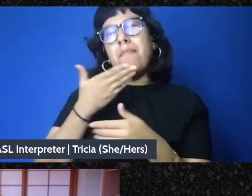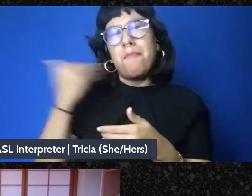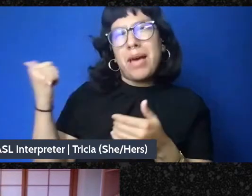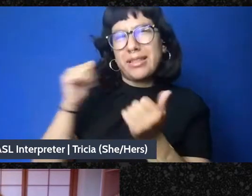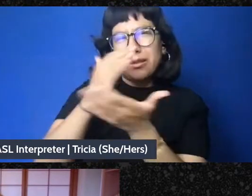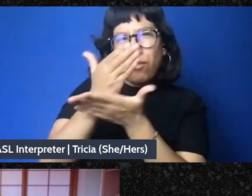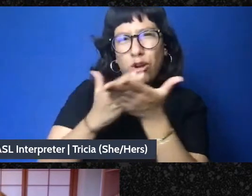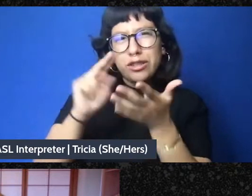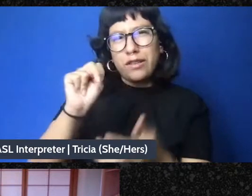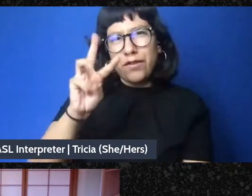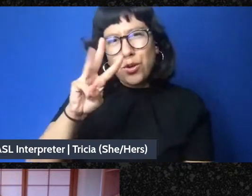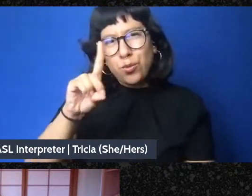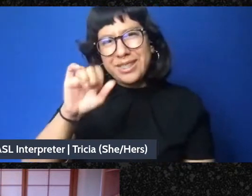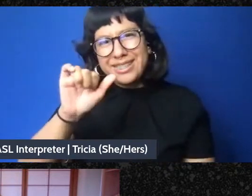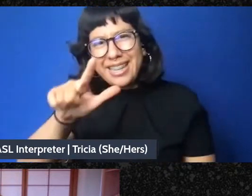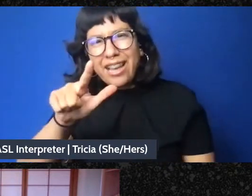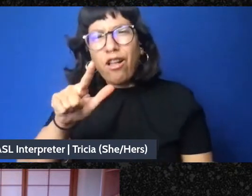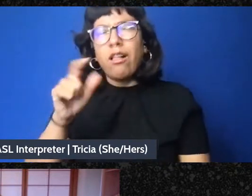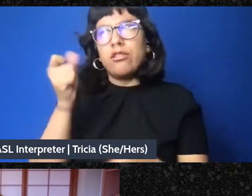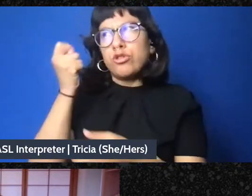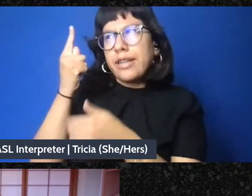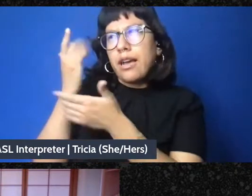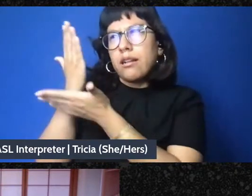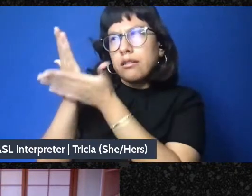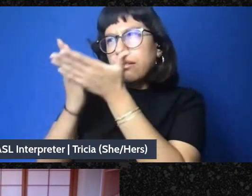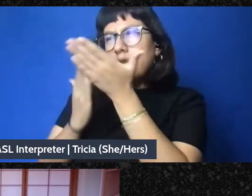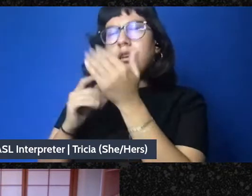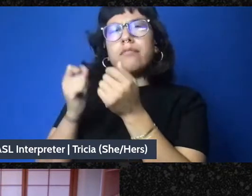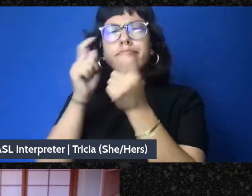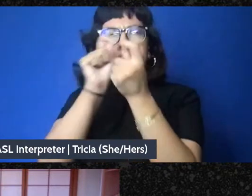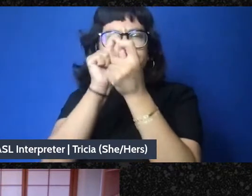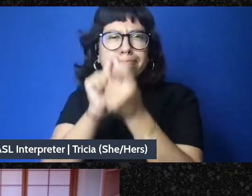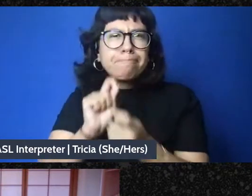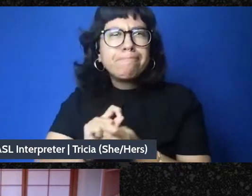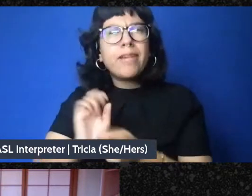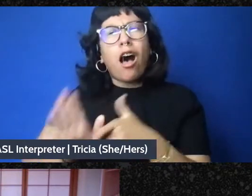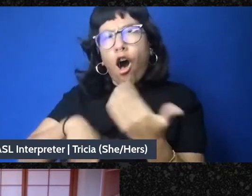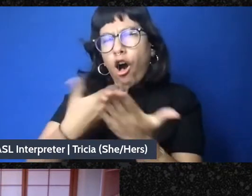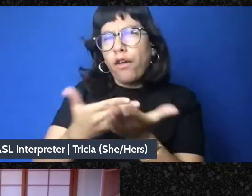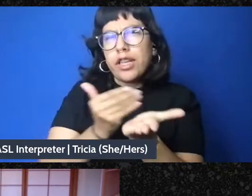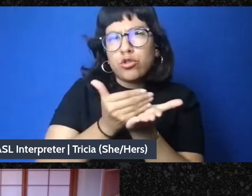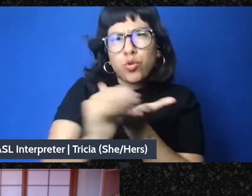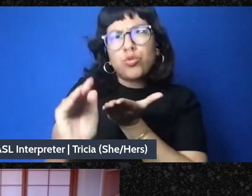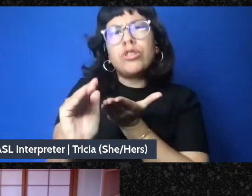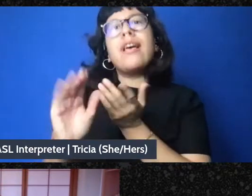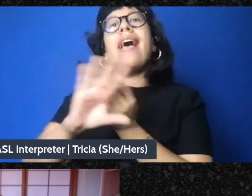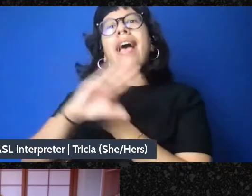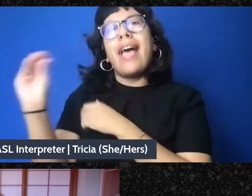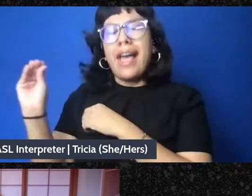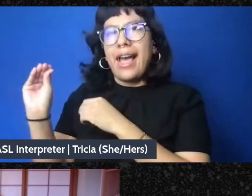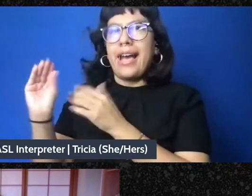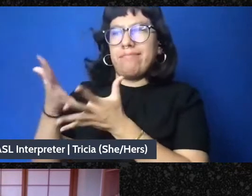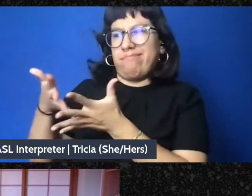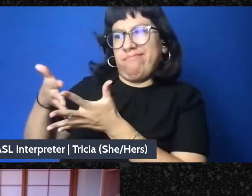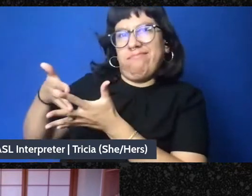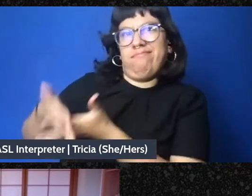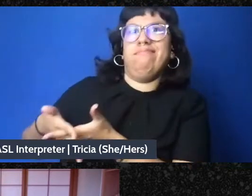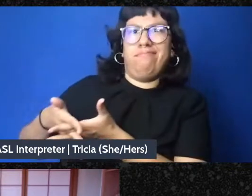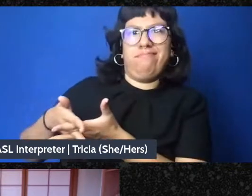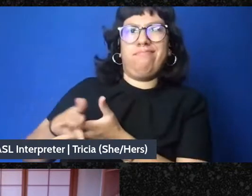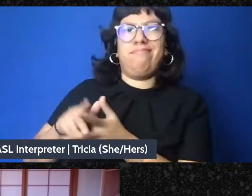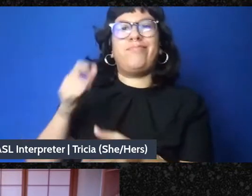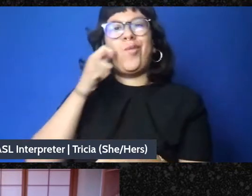understanding caveat, caveat, all of the exclusions and, and built in racial and gender